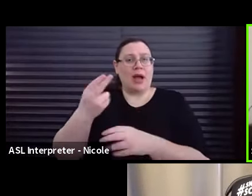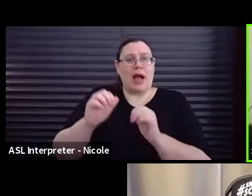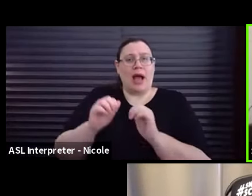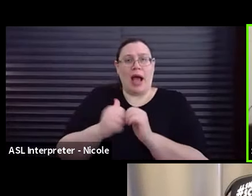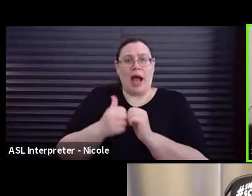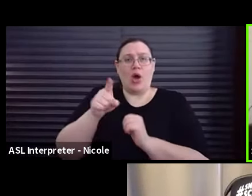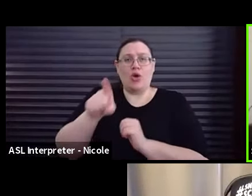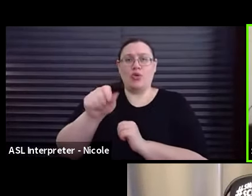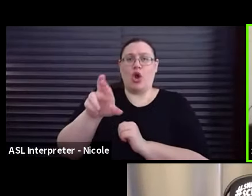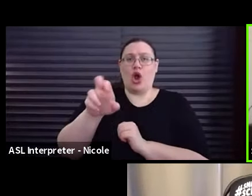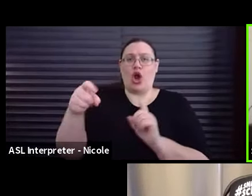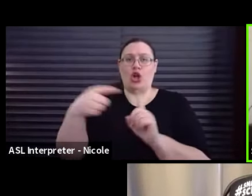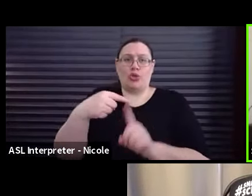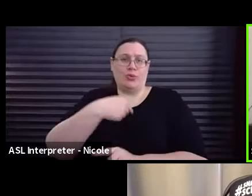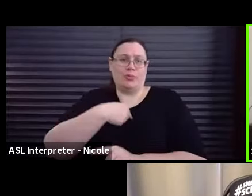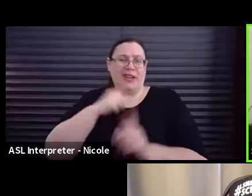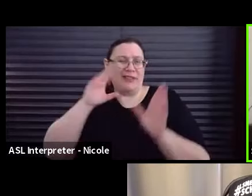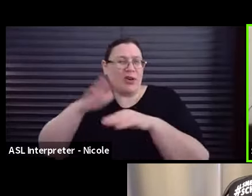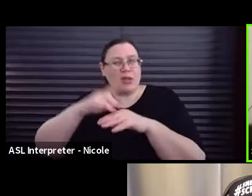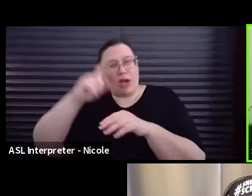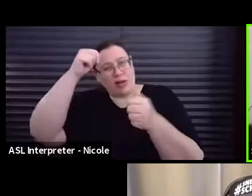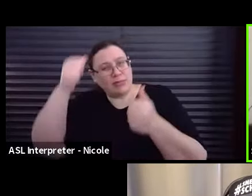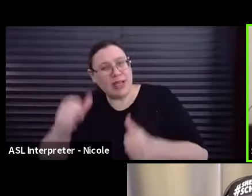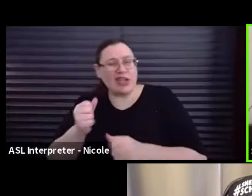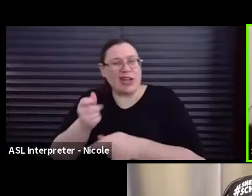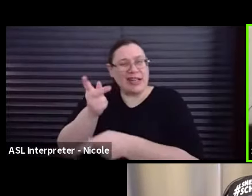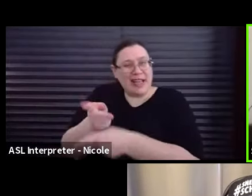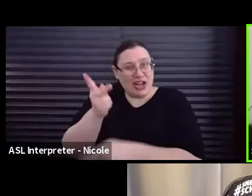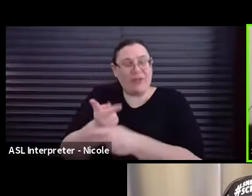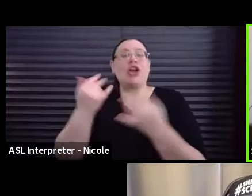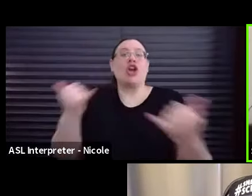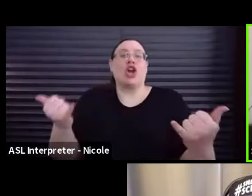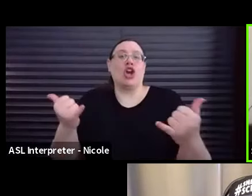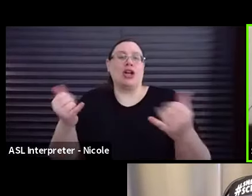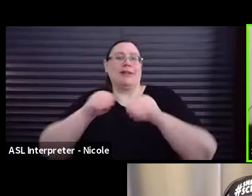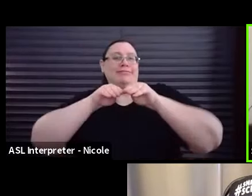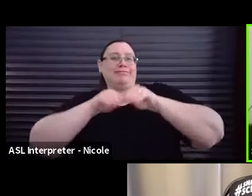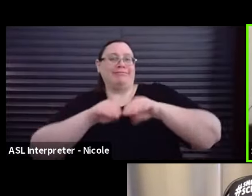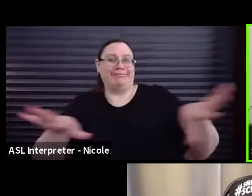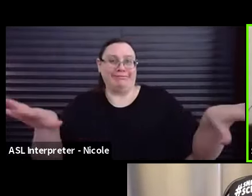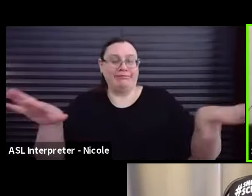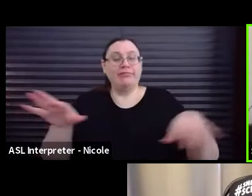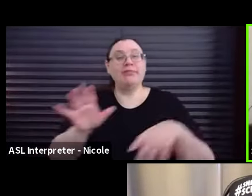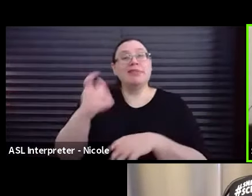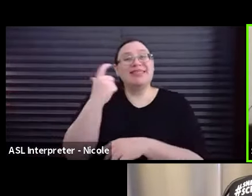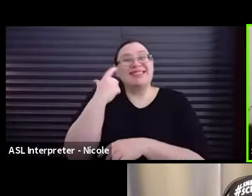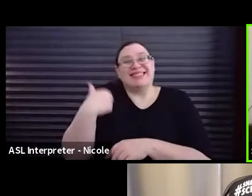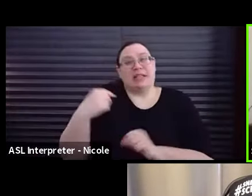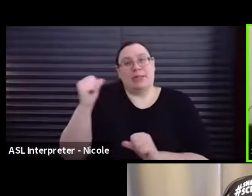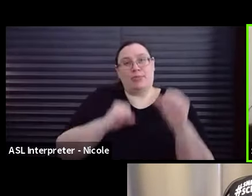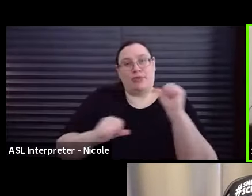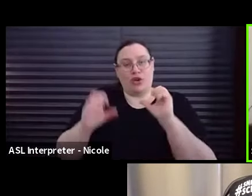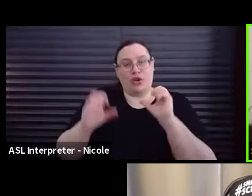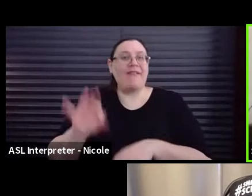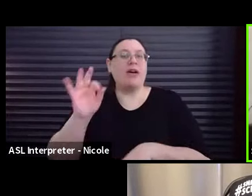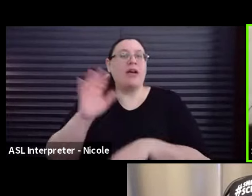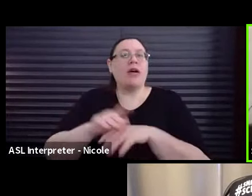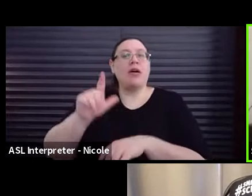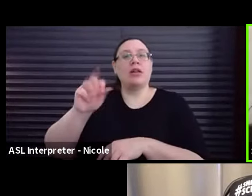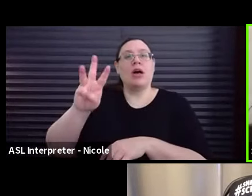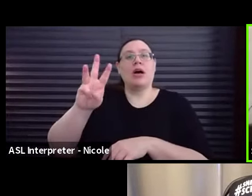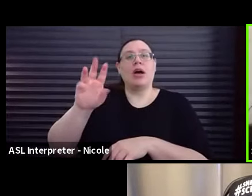to Me, focusing on dementia and caregiving, is currently being broadly released. His recent performances can be seen on Law & Order